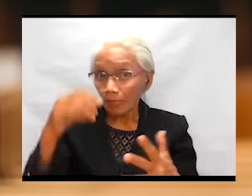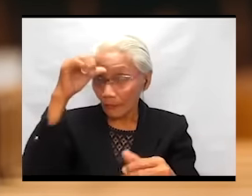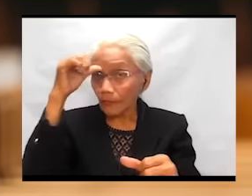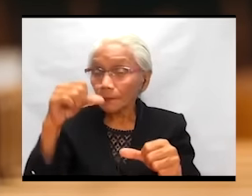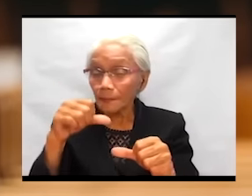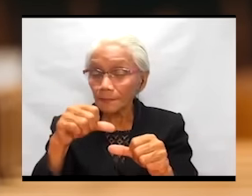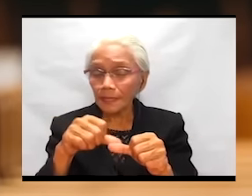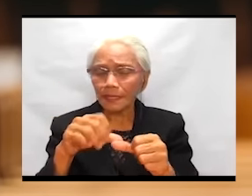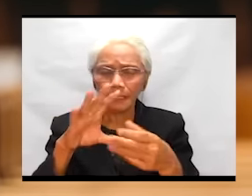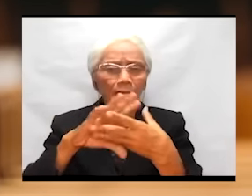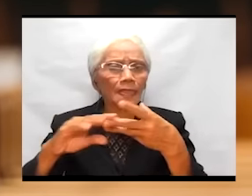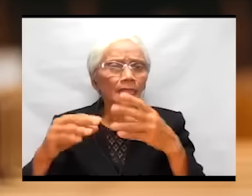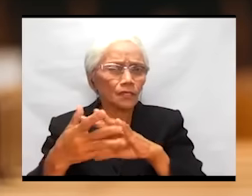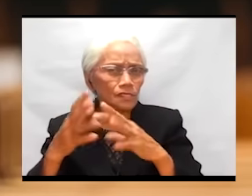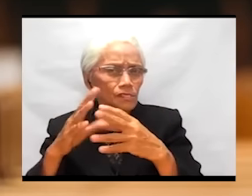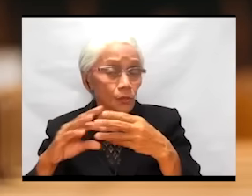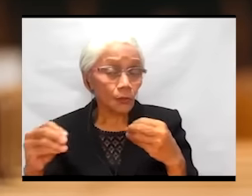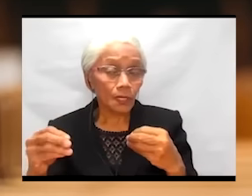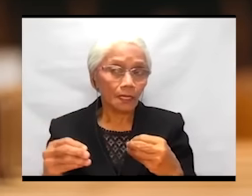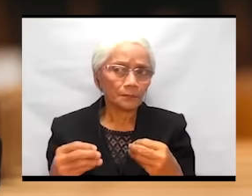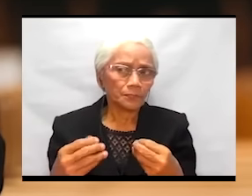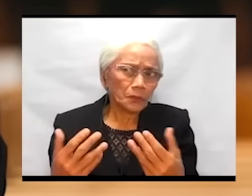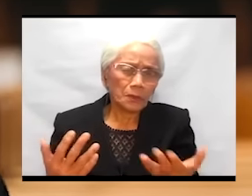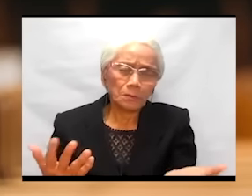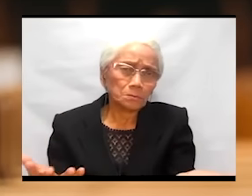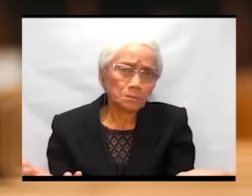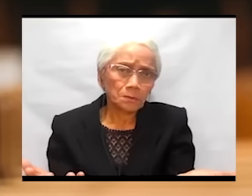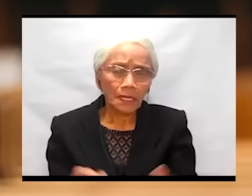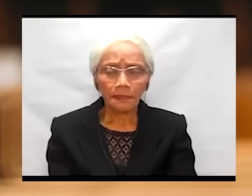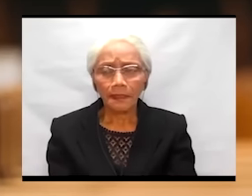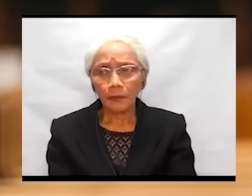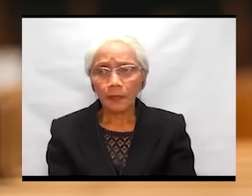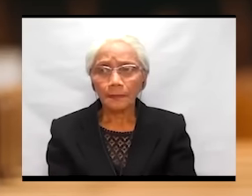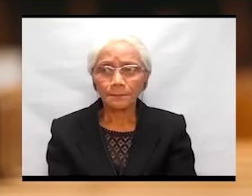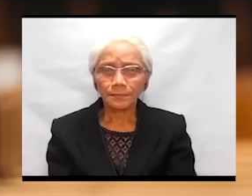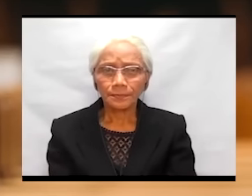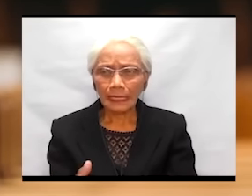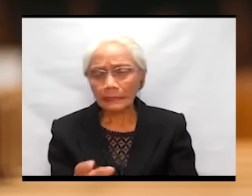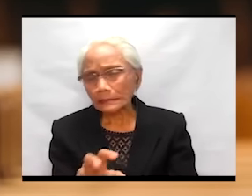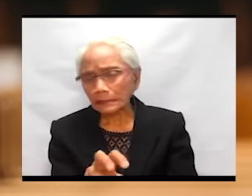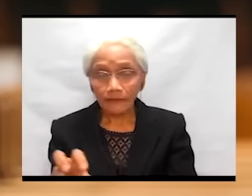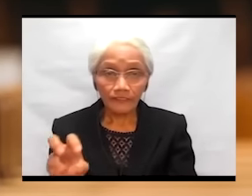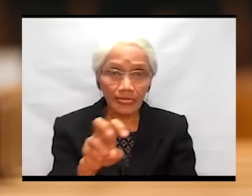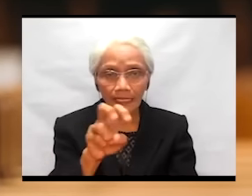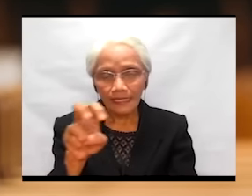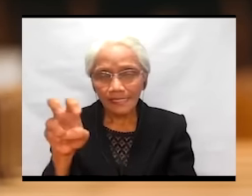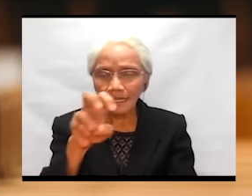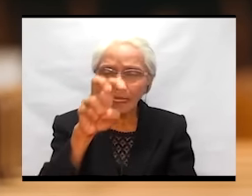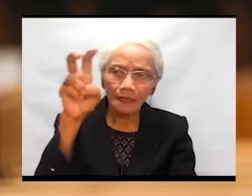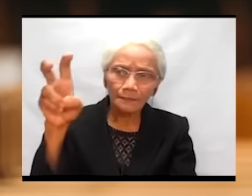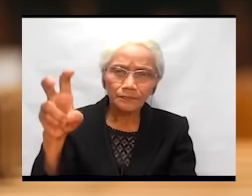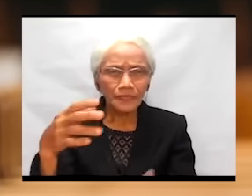already traveling. And then Pharaoh changed his mind.